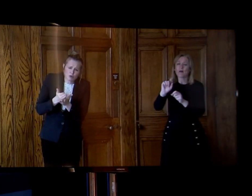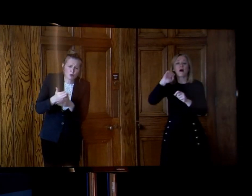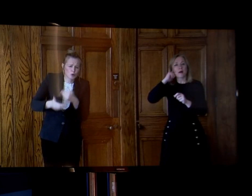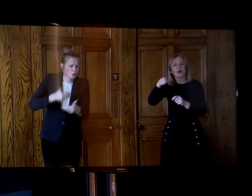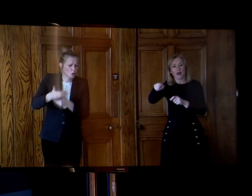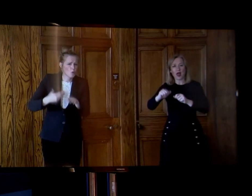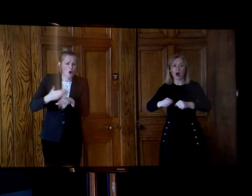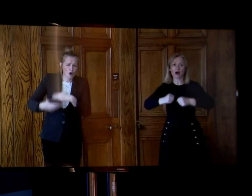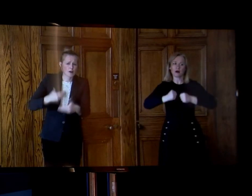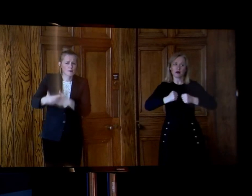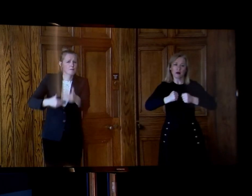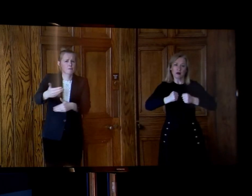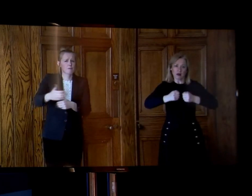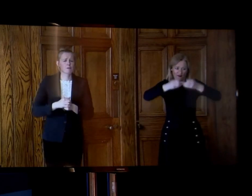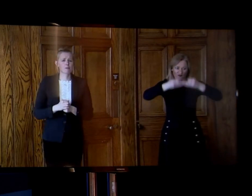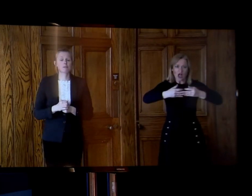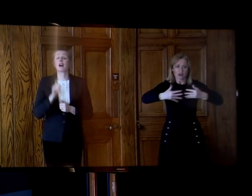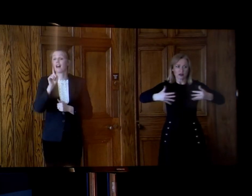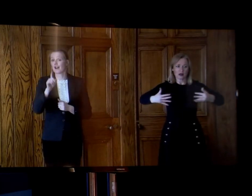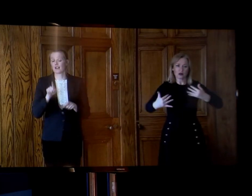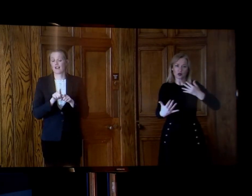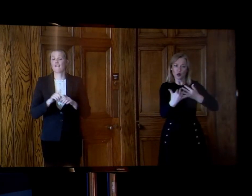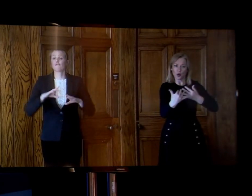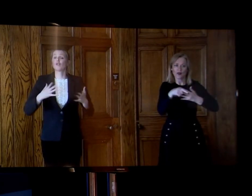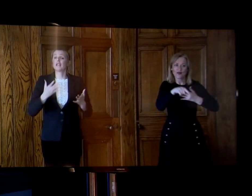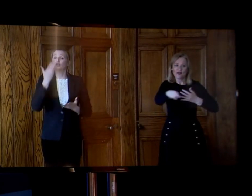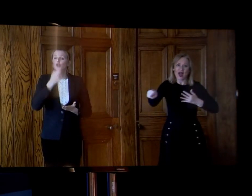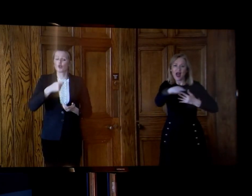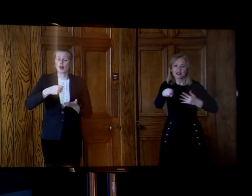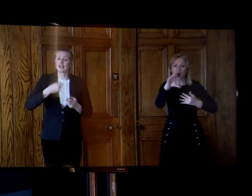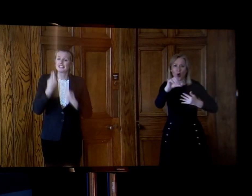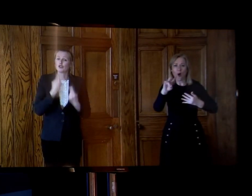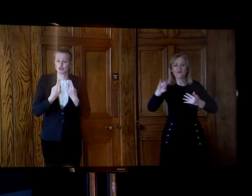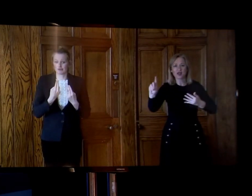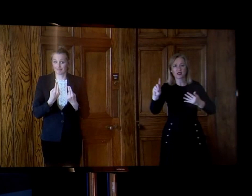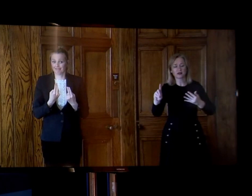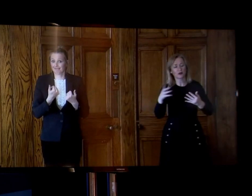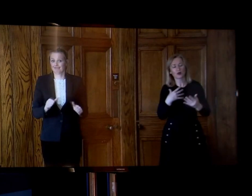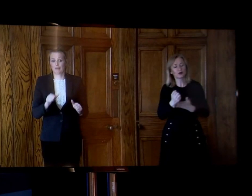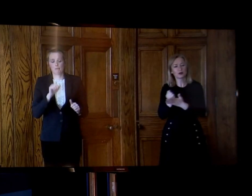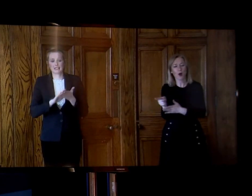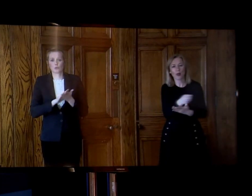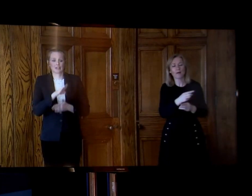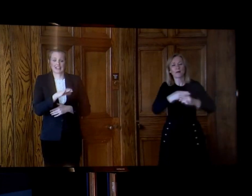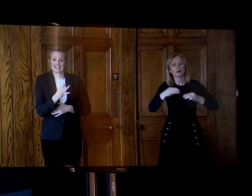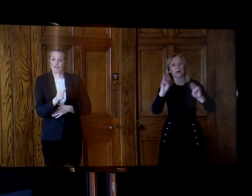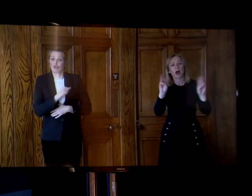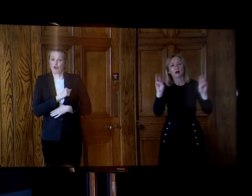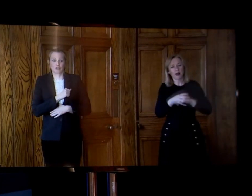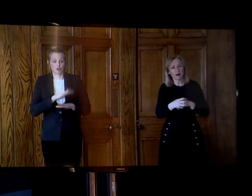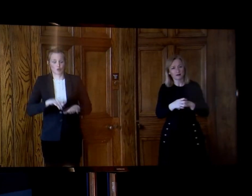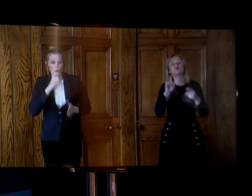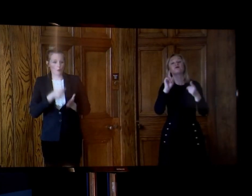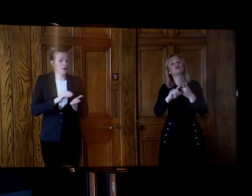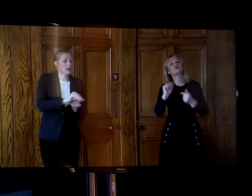progress has been made around the free school meals and this action will benefit almost 97,000 children who are entitled to free school meals.